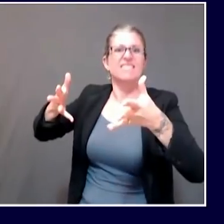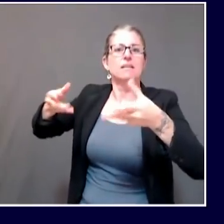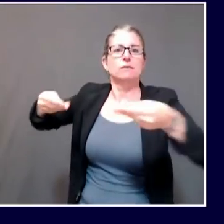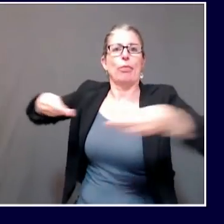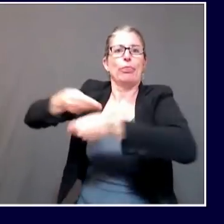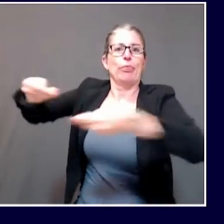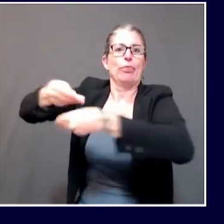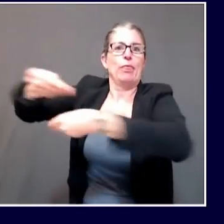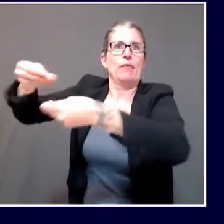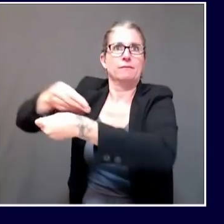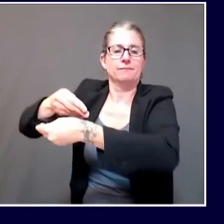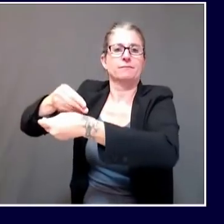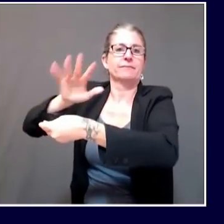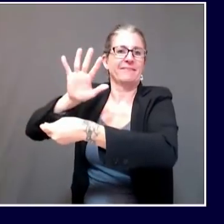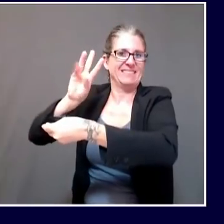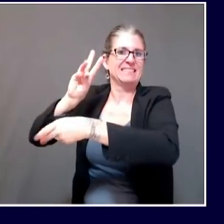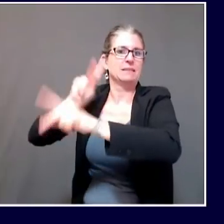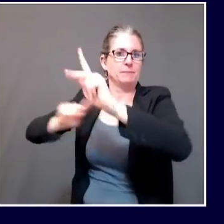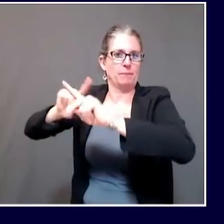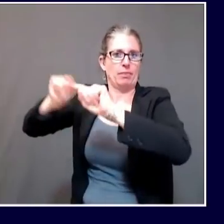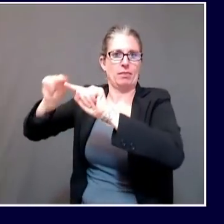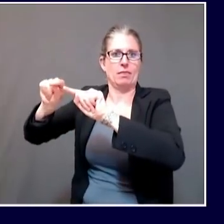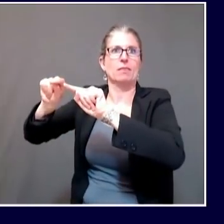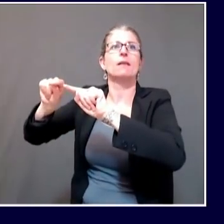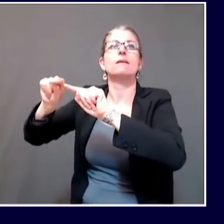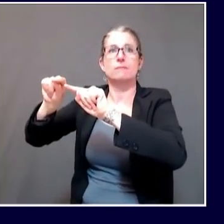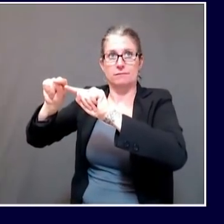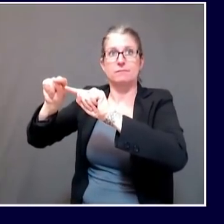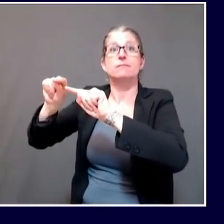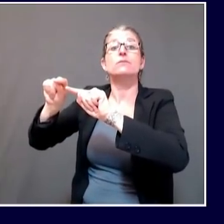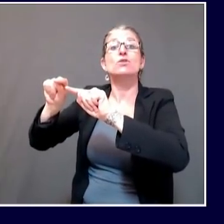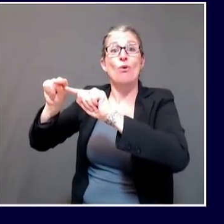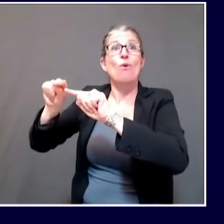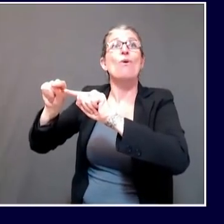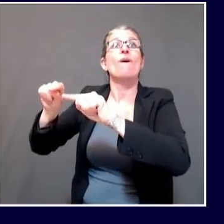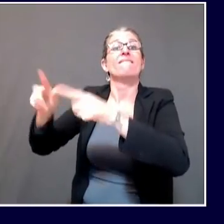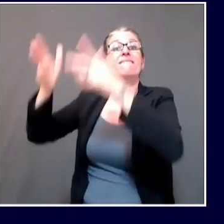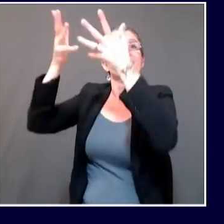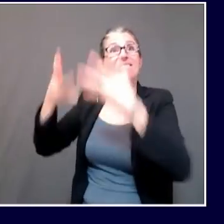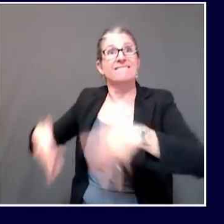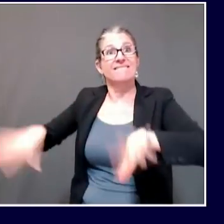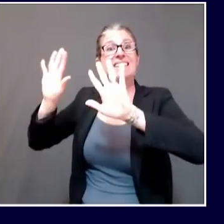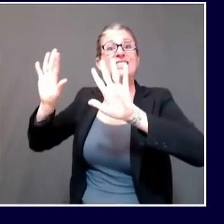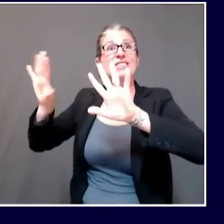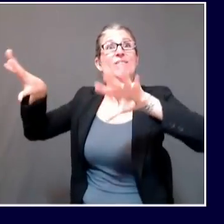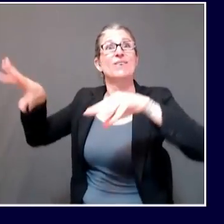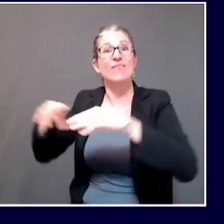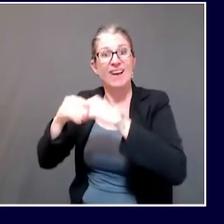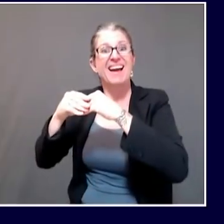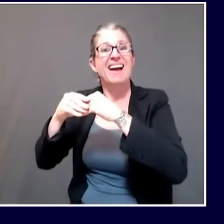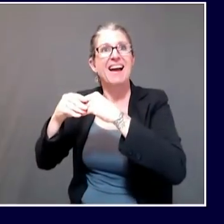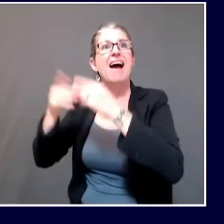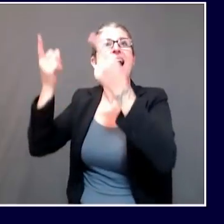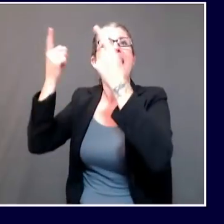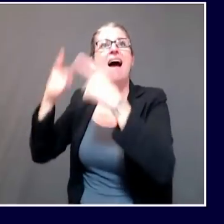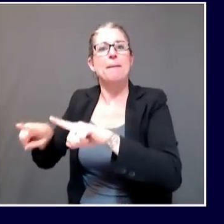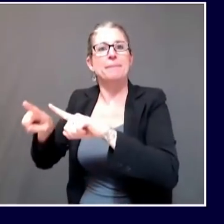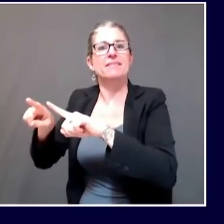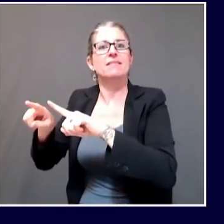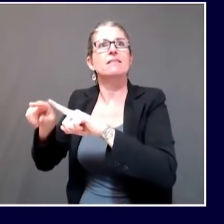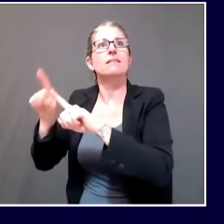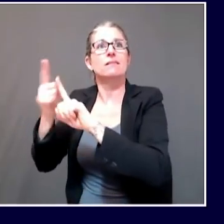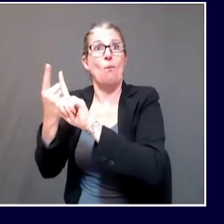happens to be a staff member at Maplecrest. In addition, there are 11 other